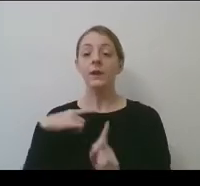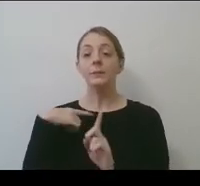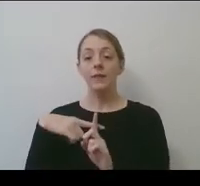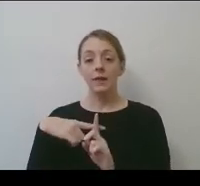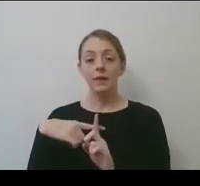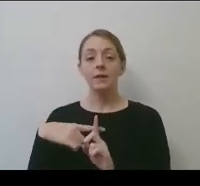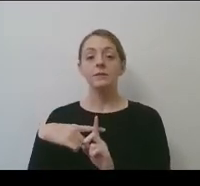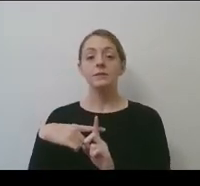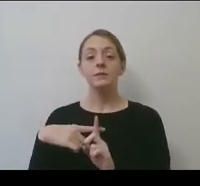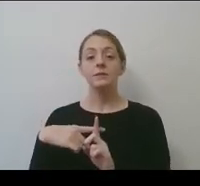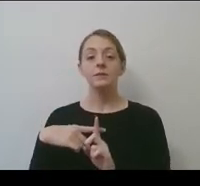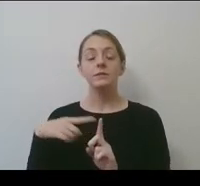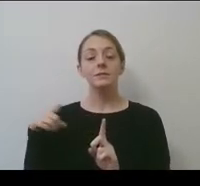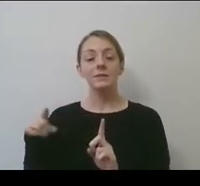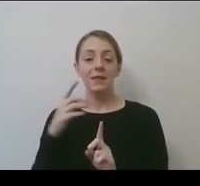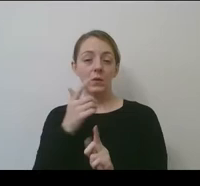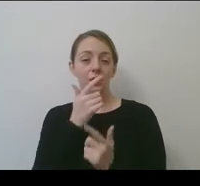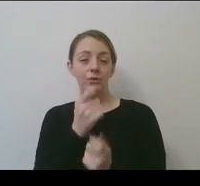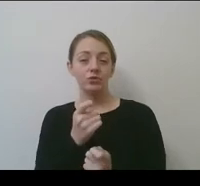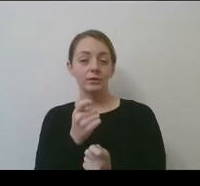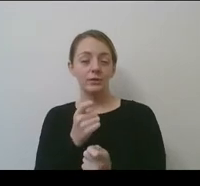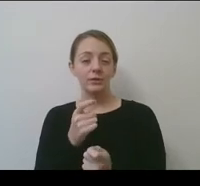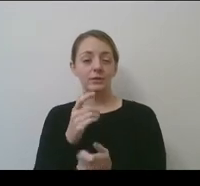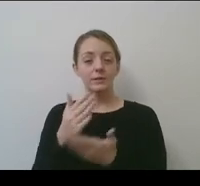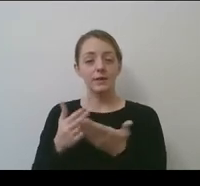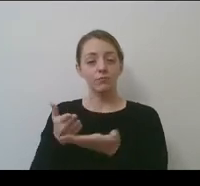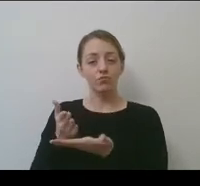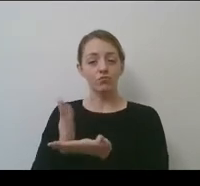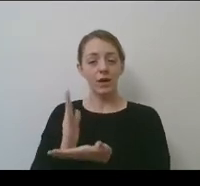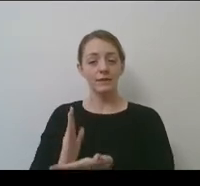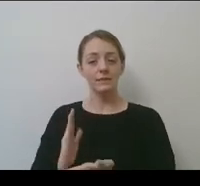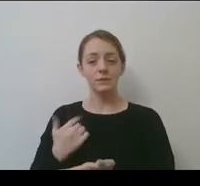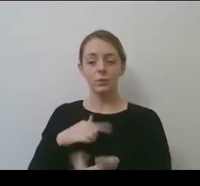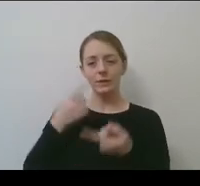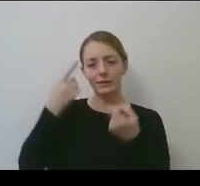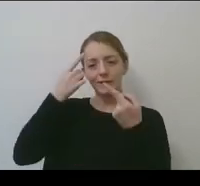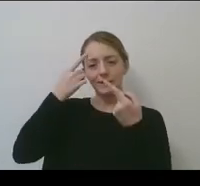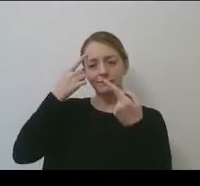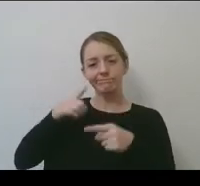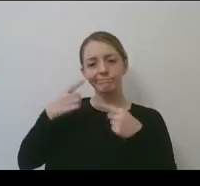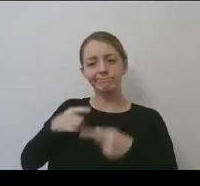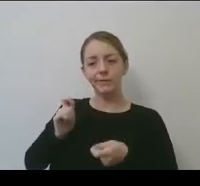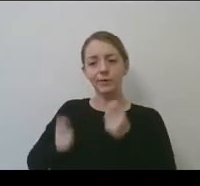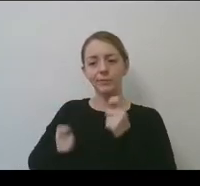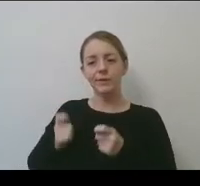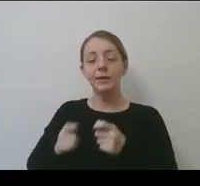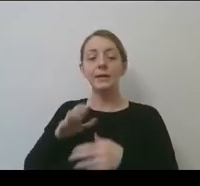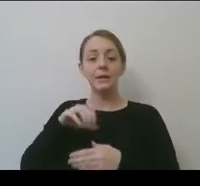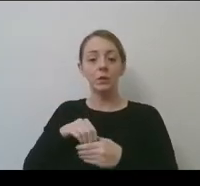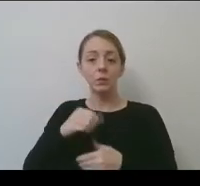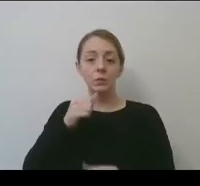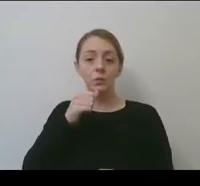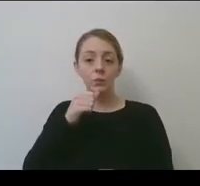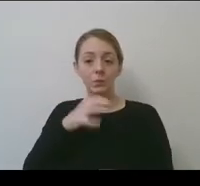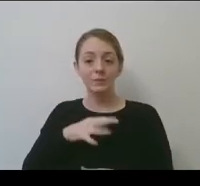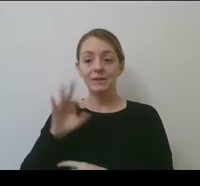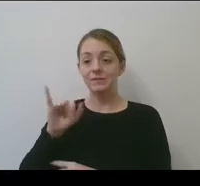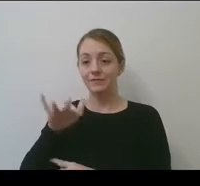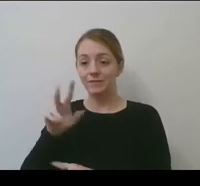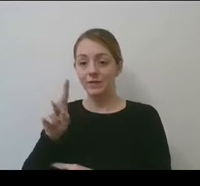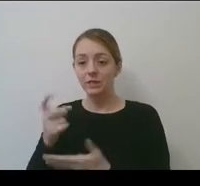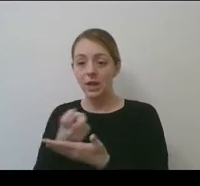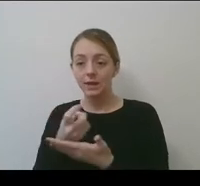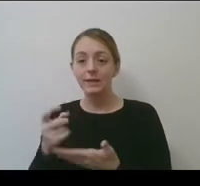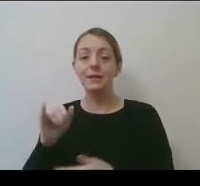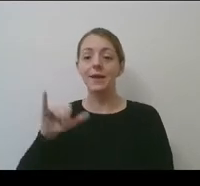rights that they didn't have previously that we've worked out an amendment to our agreement that includes now women's field hockey, um, women's ice hockey and regional